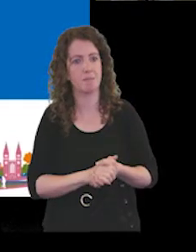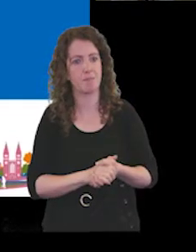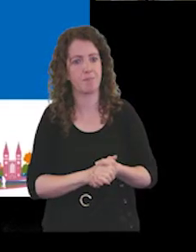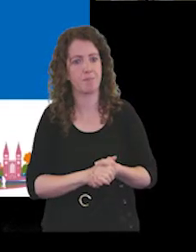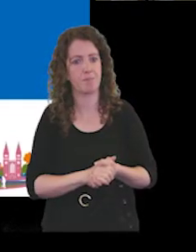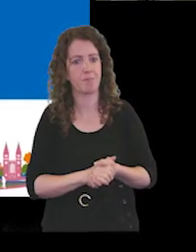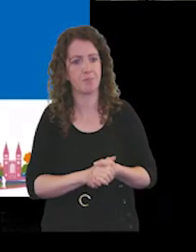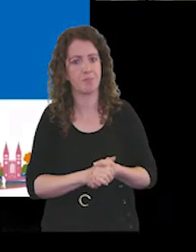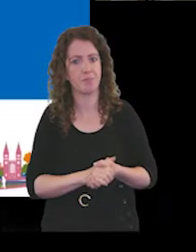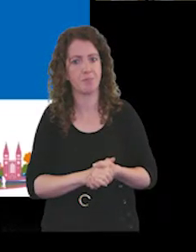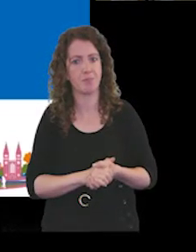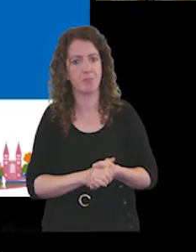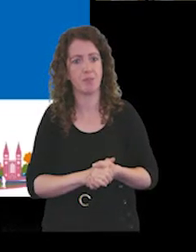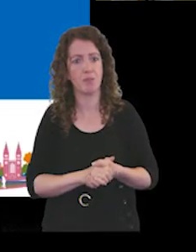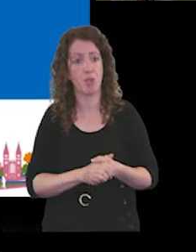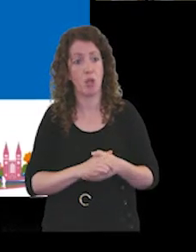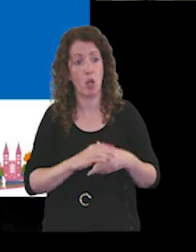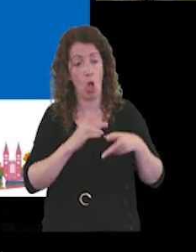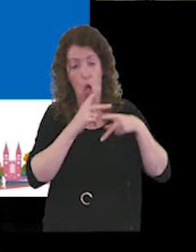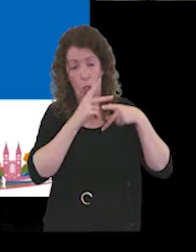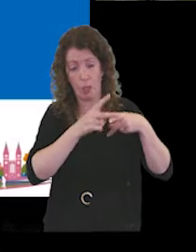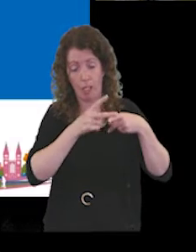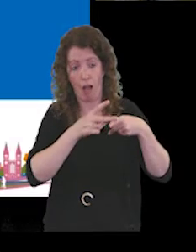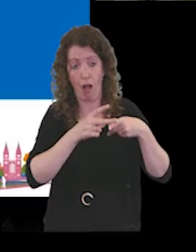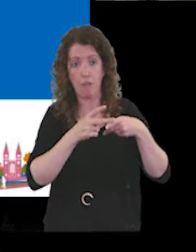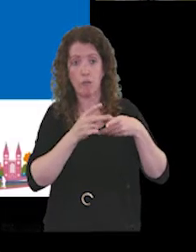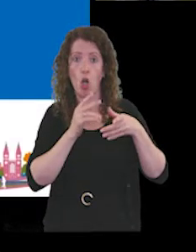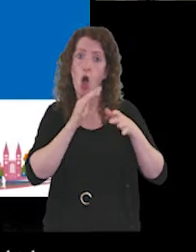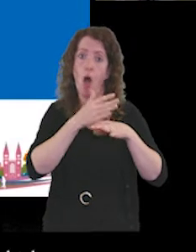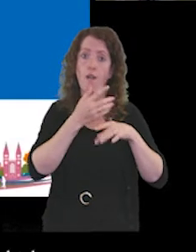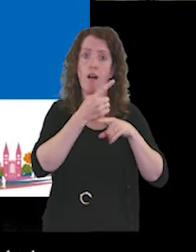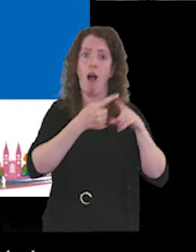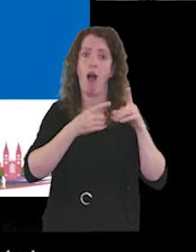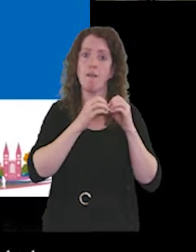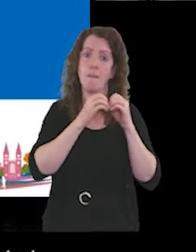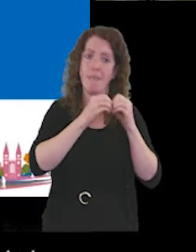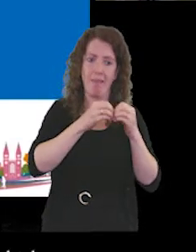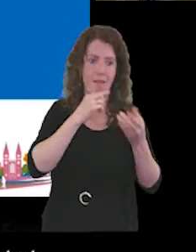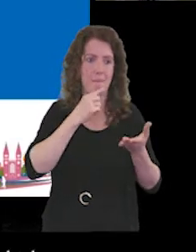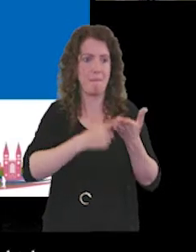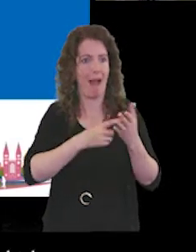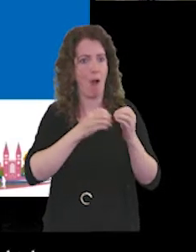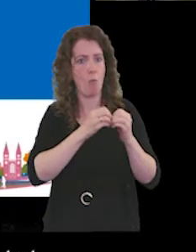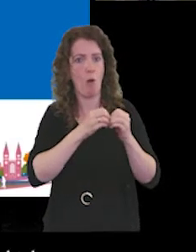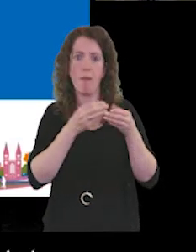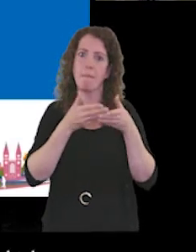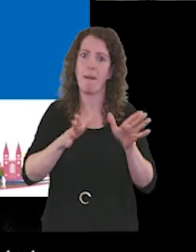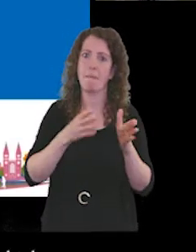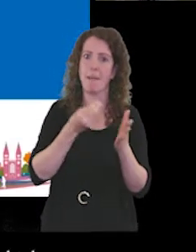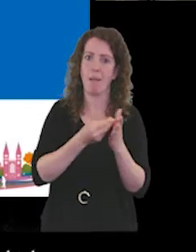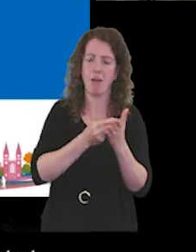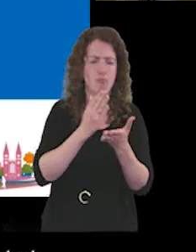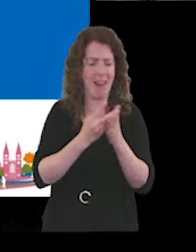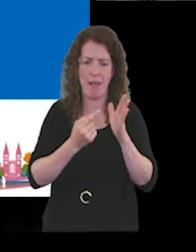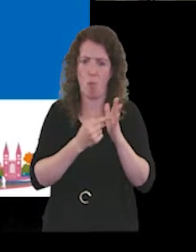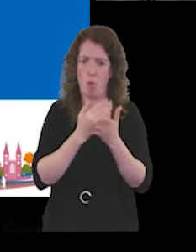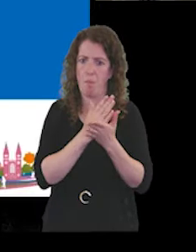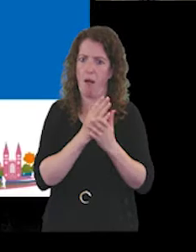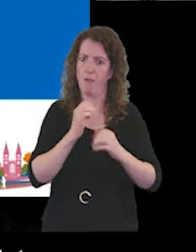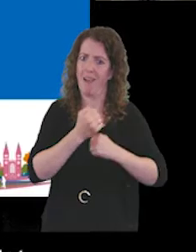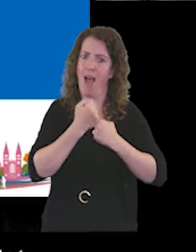over half a billion pounds worth of public money is a really important aspect of what we do as an organisation.